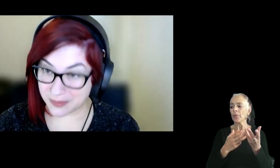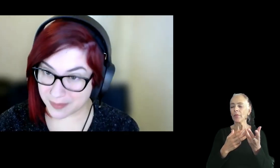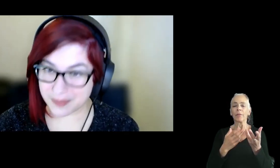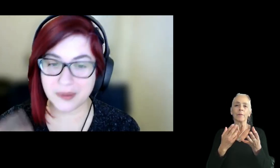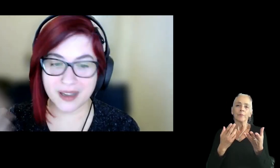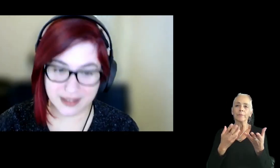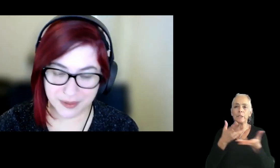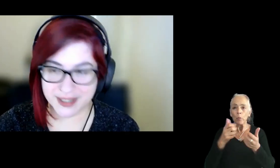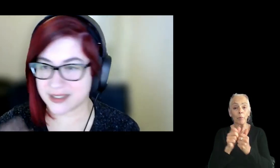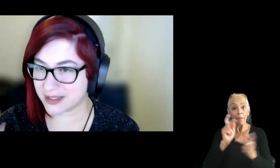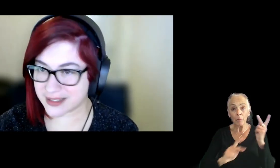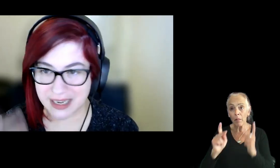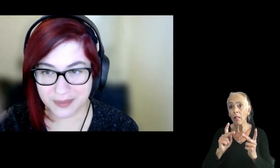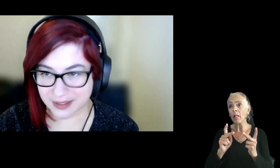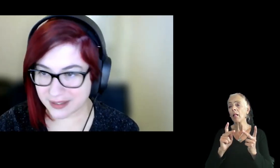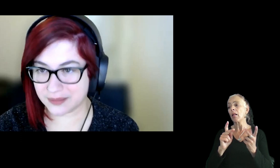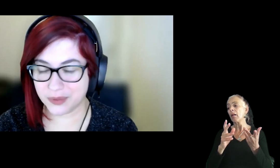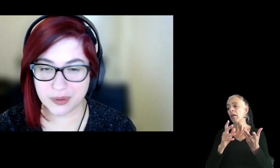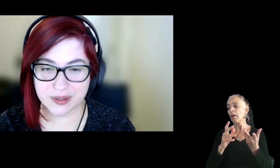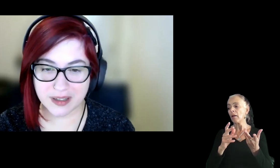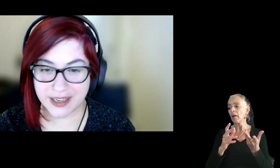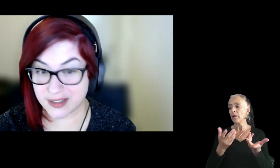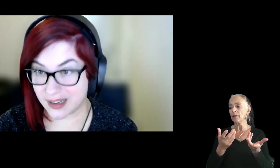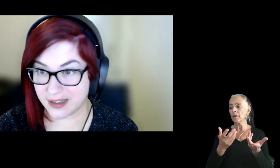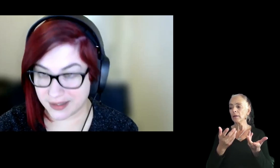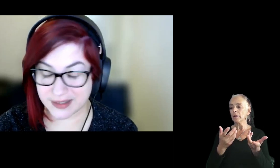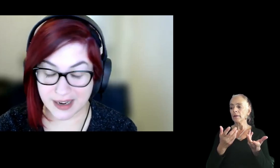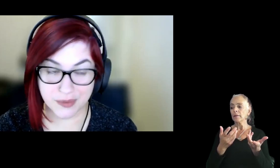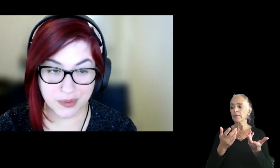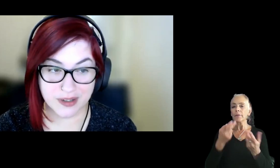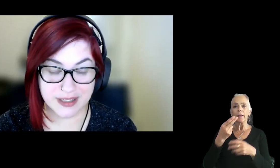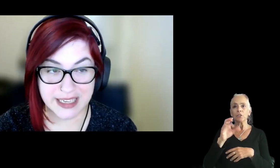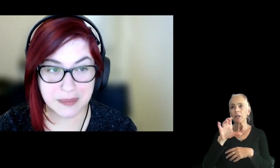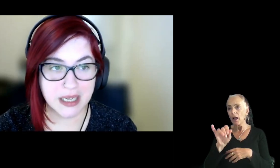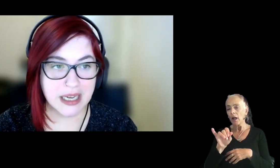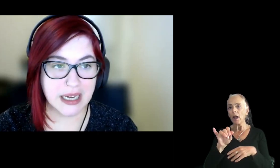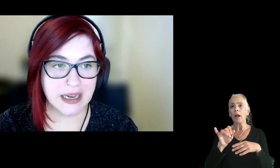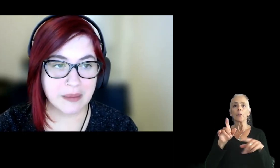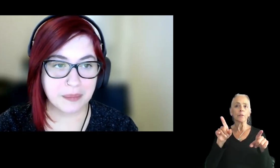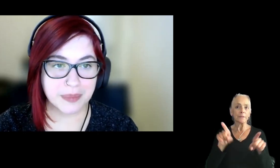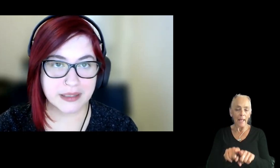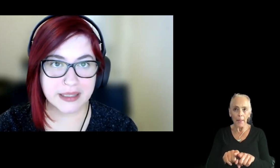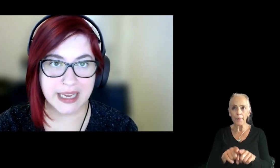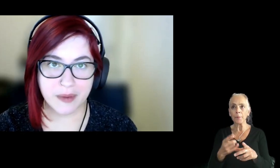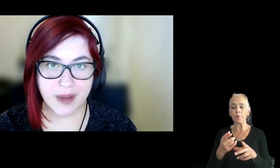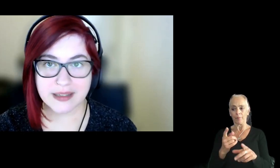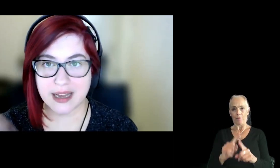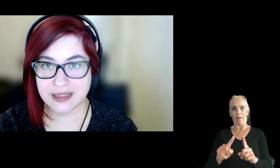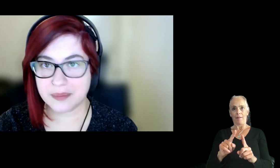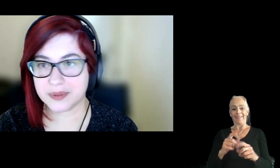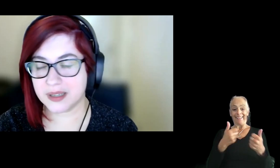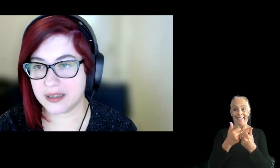space dealing with people and the heuristics are the same, the, the, the rules, uh, HCI rules are the same. Um, but the game